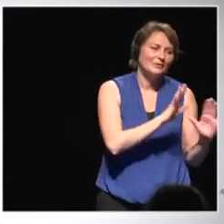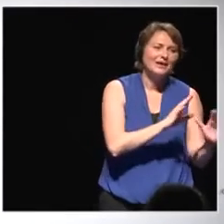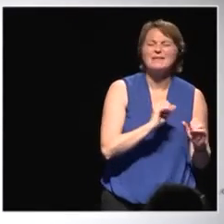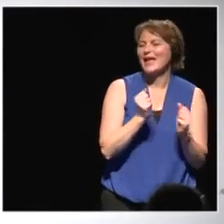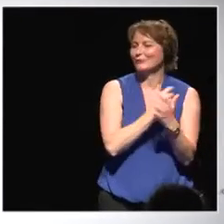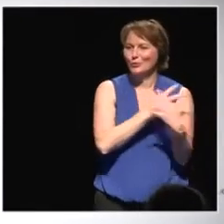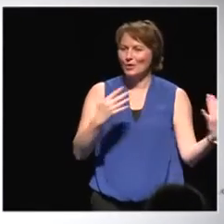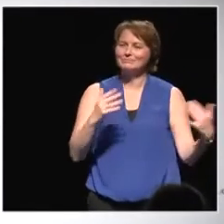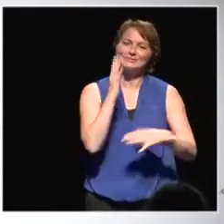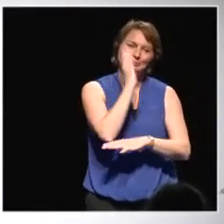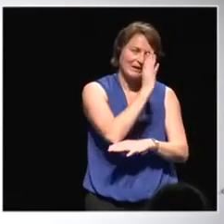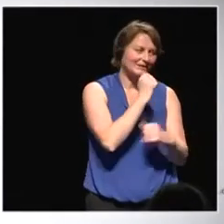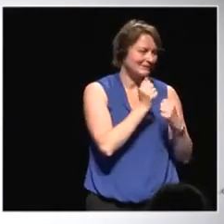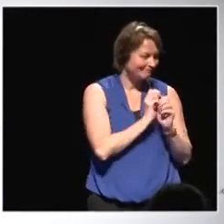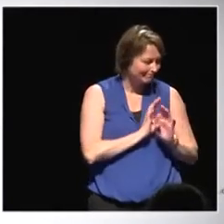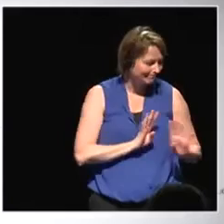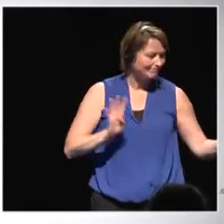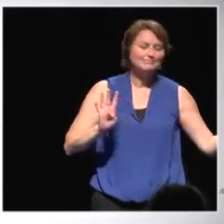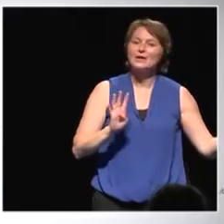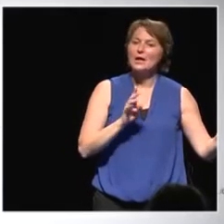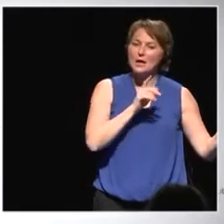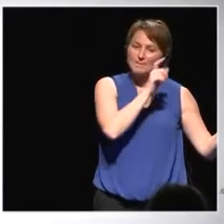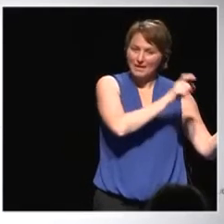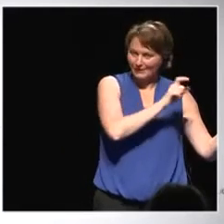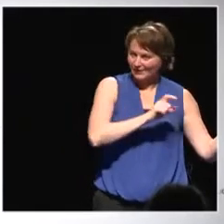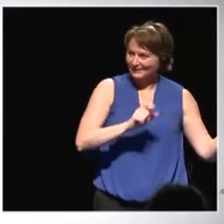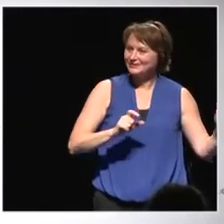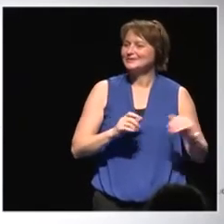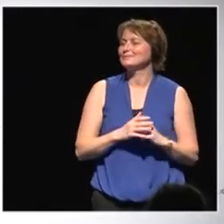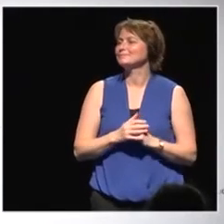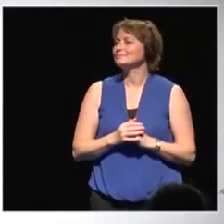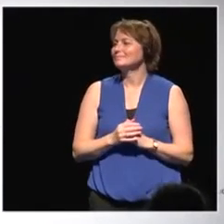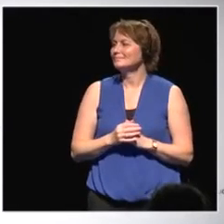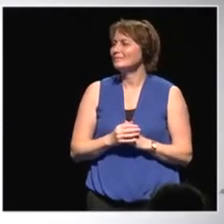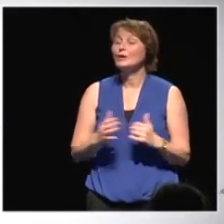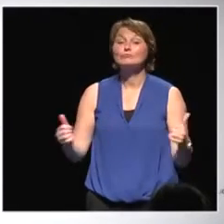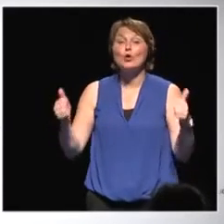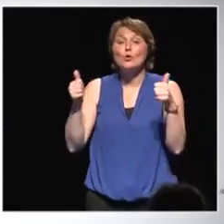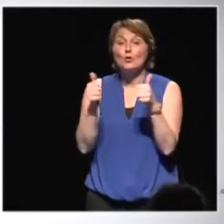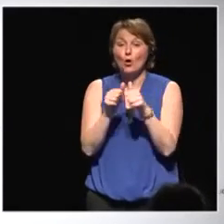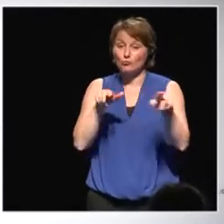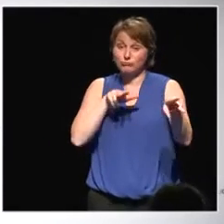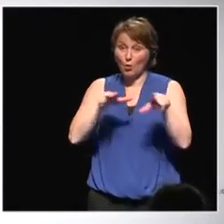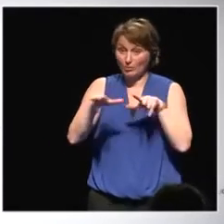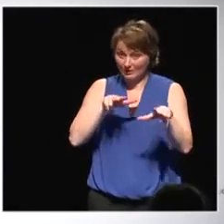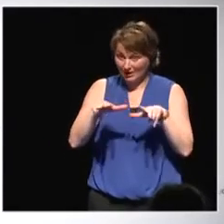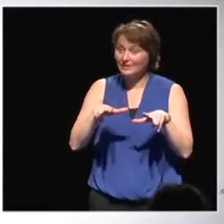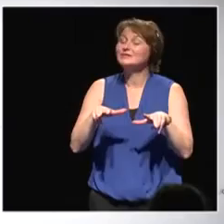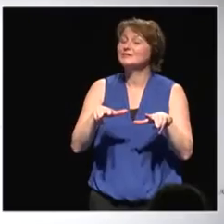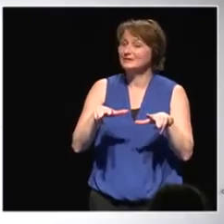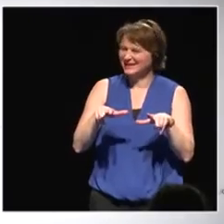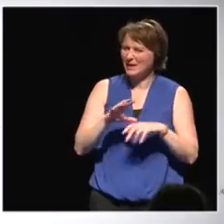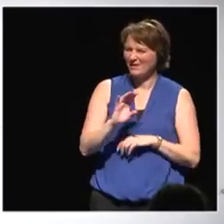Everybody. All the speakers who have come. The panelists also. The co-organizer that we have quoted